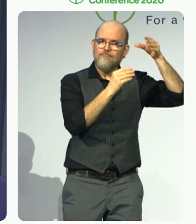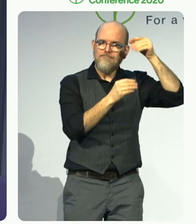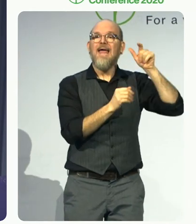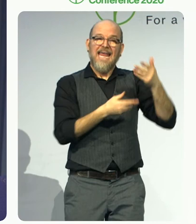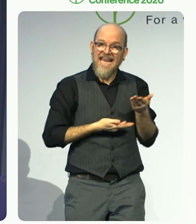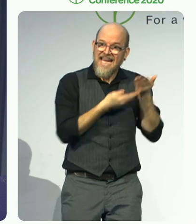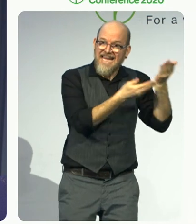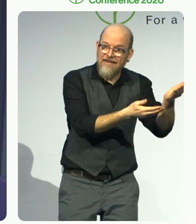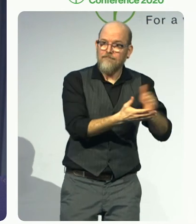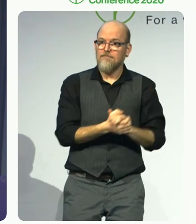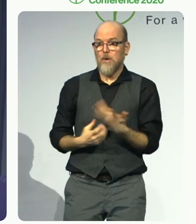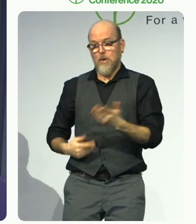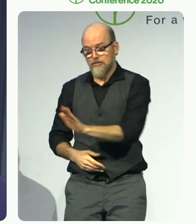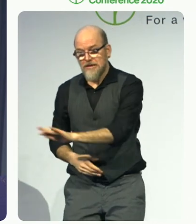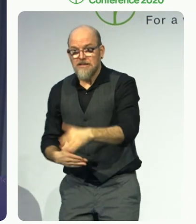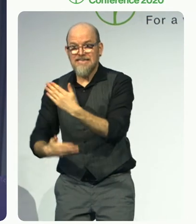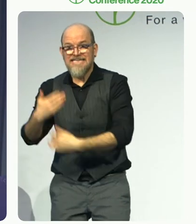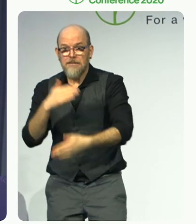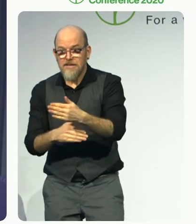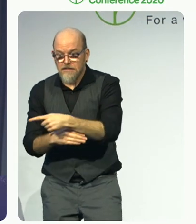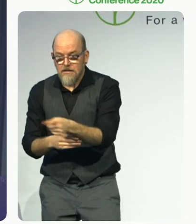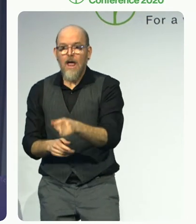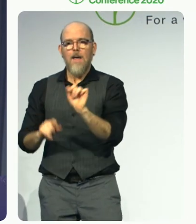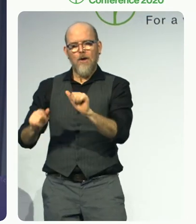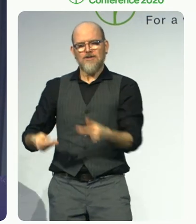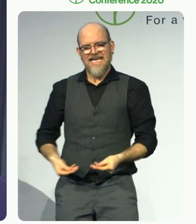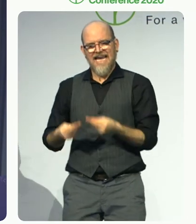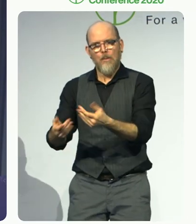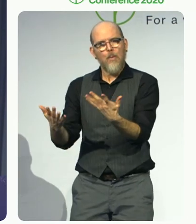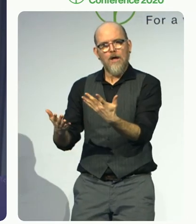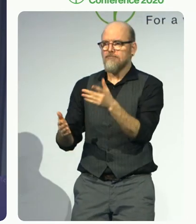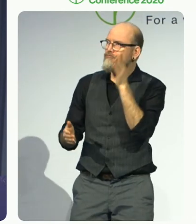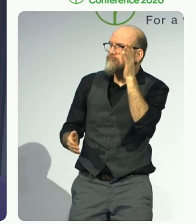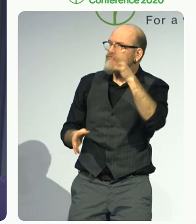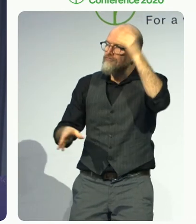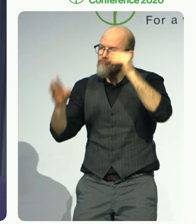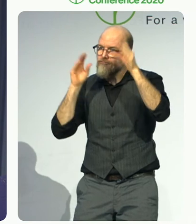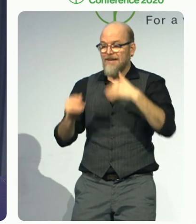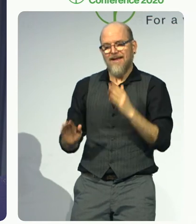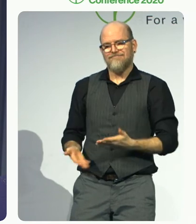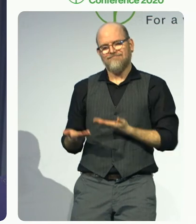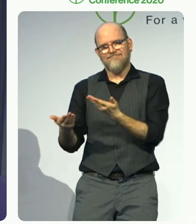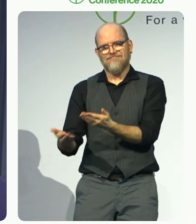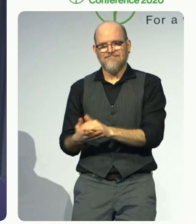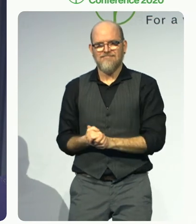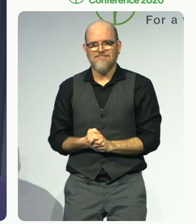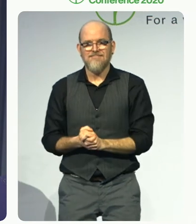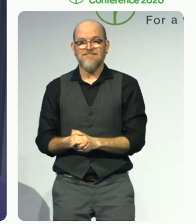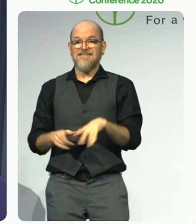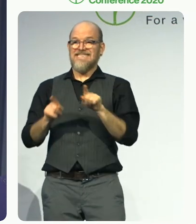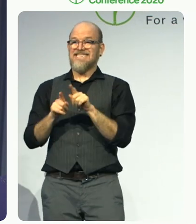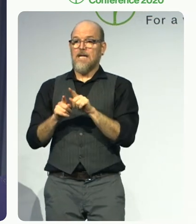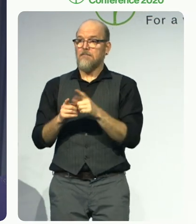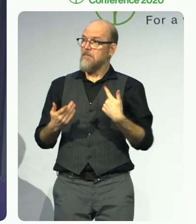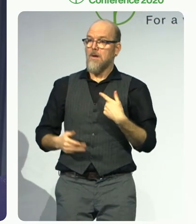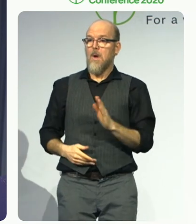and restating the consulting boards. This year's conference will focus on innovative practices